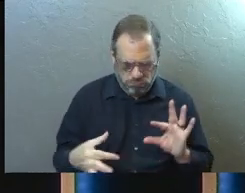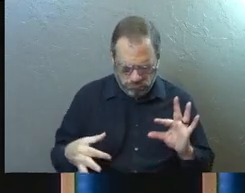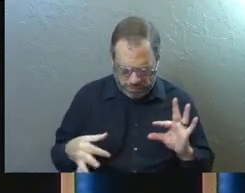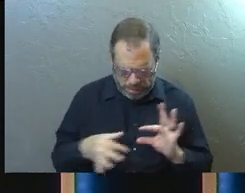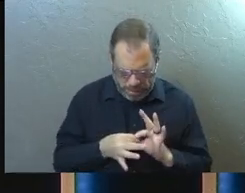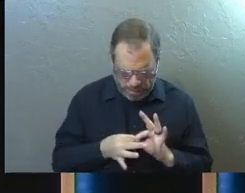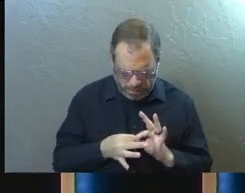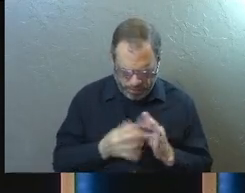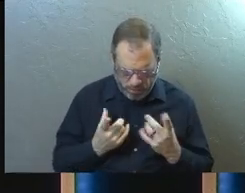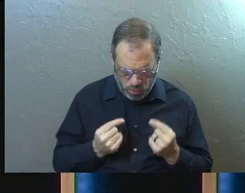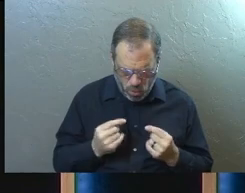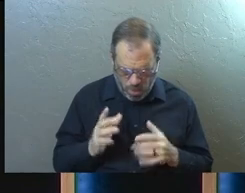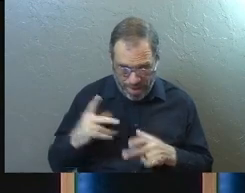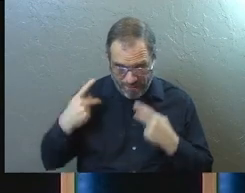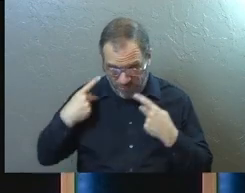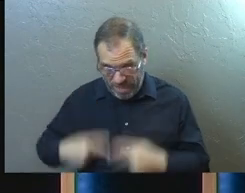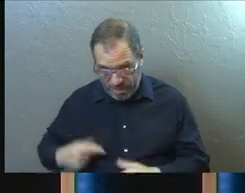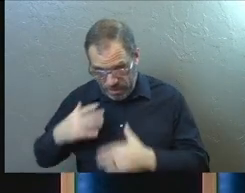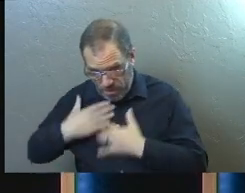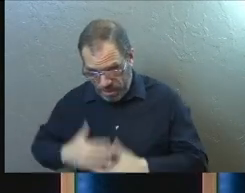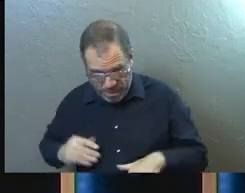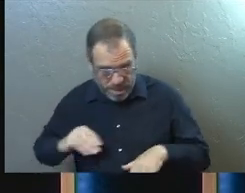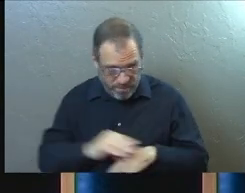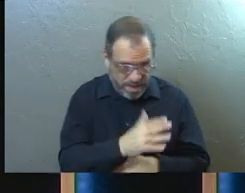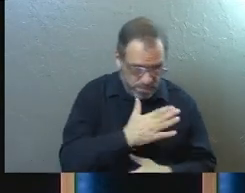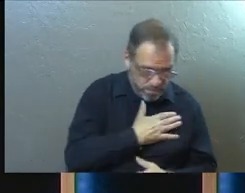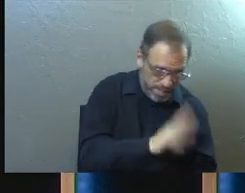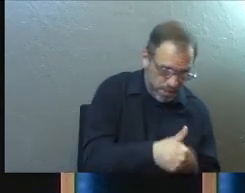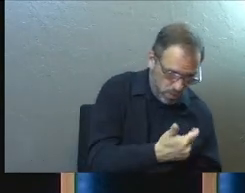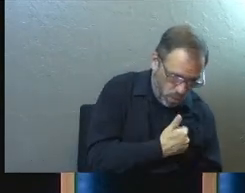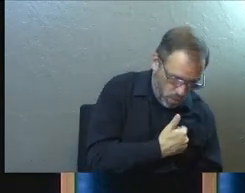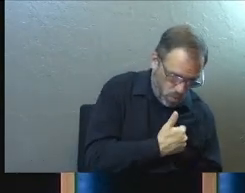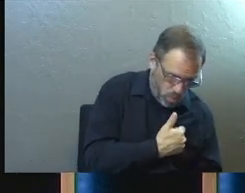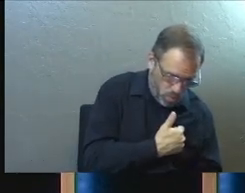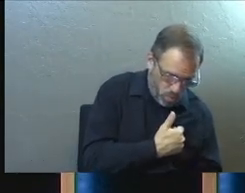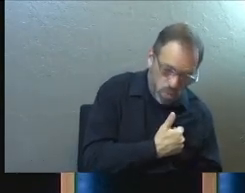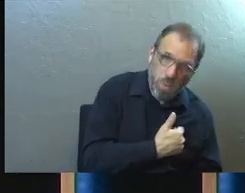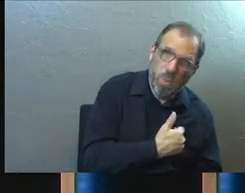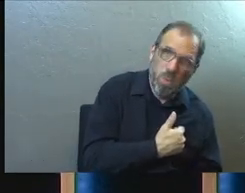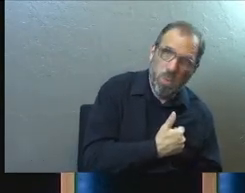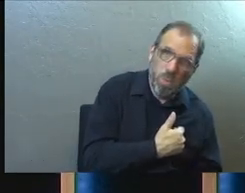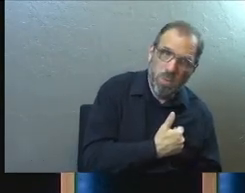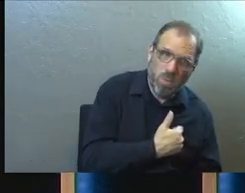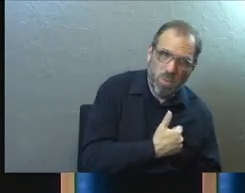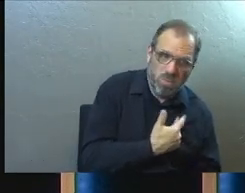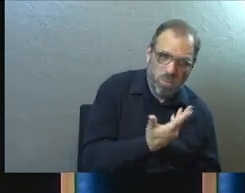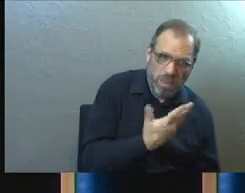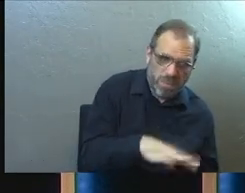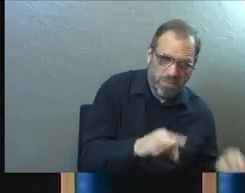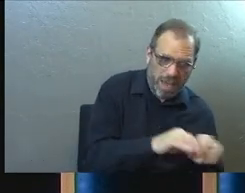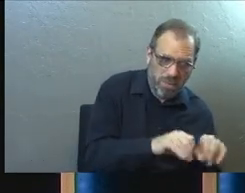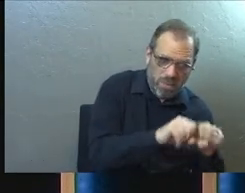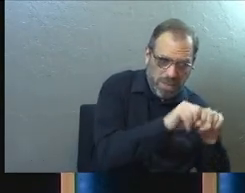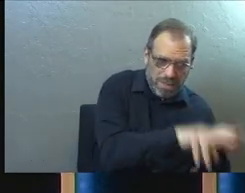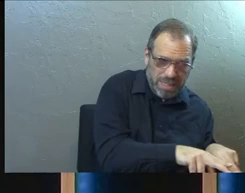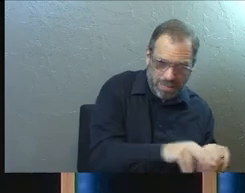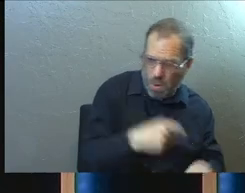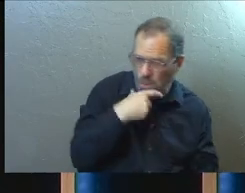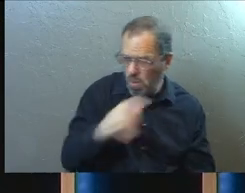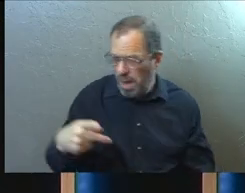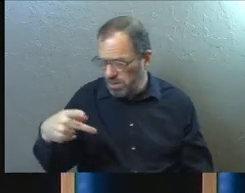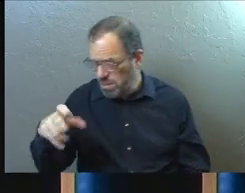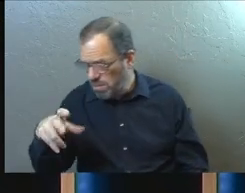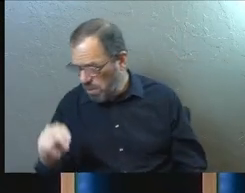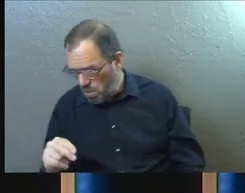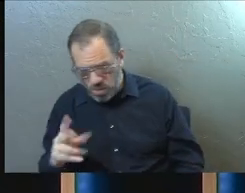and what you do in your physical body affects your soul. So why is it a big deal to sleep with whoever? Why is it a big deal to watch porn?